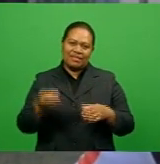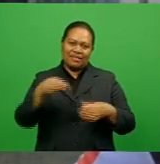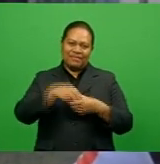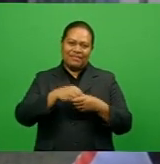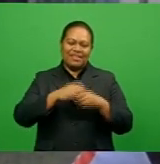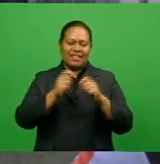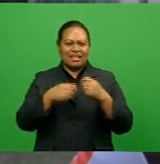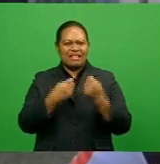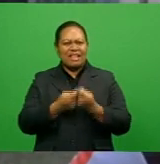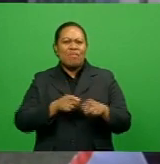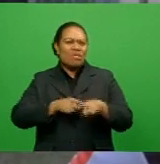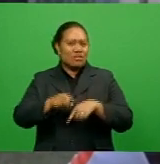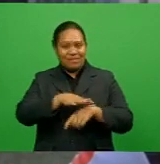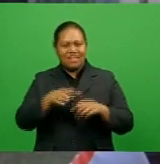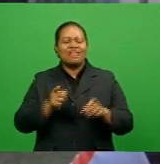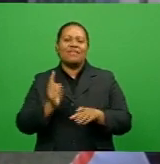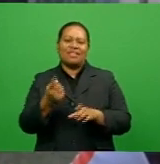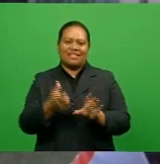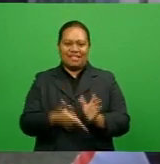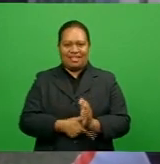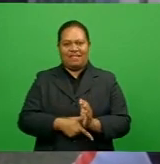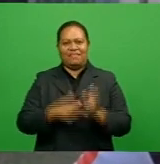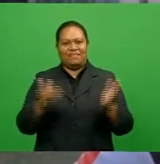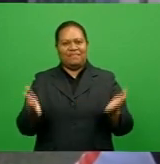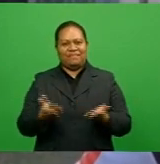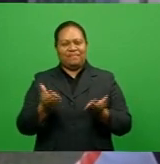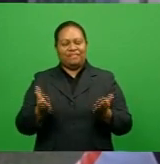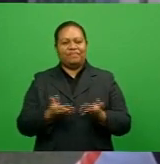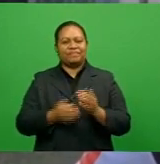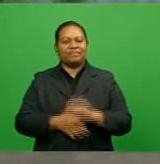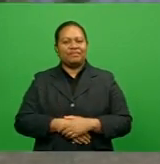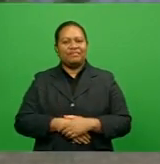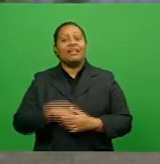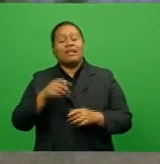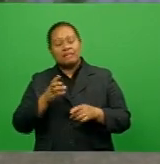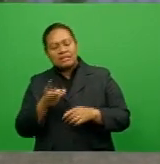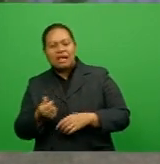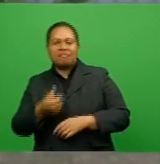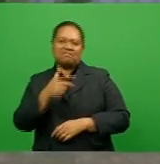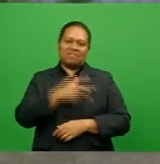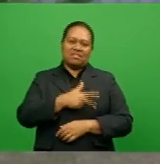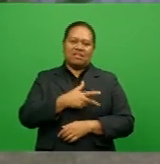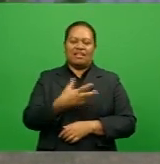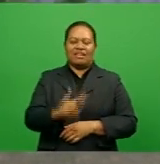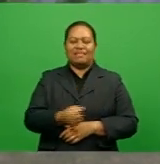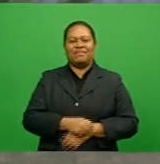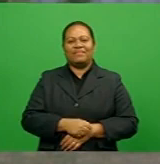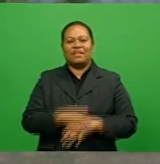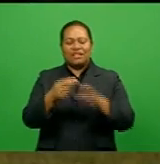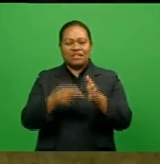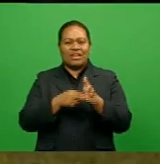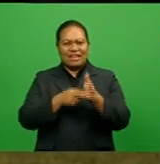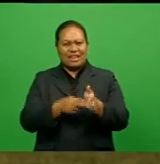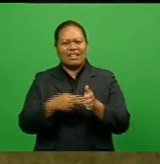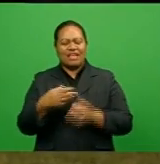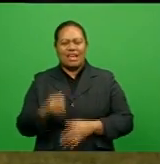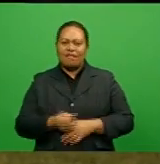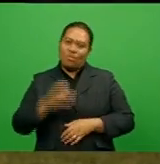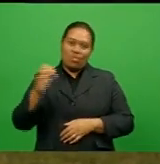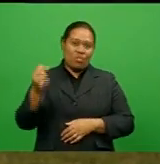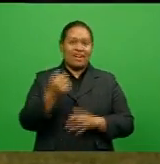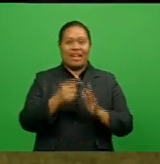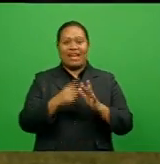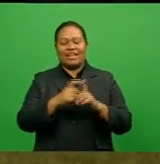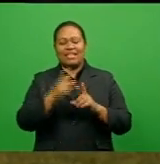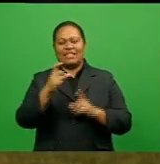Also, most of the players got injured. The Jet Setters have also won the IDC